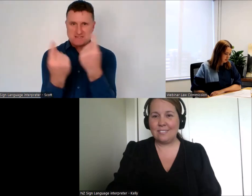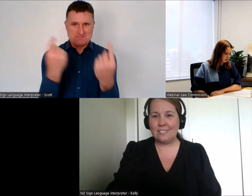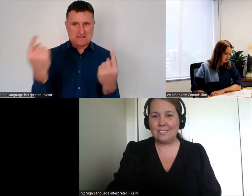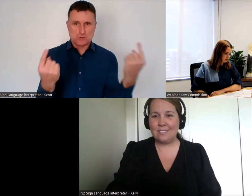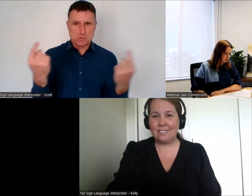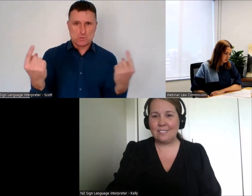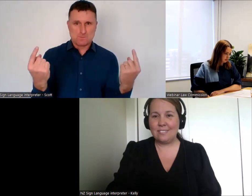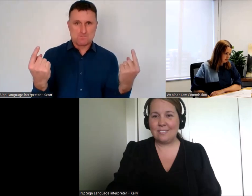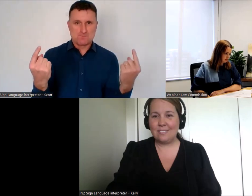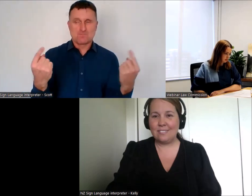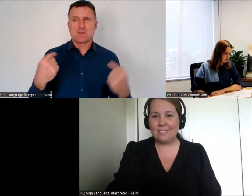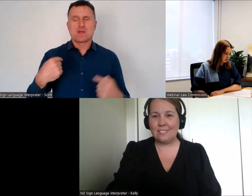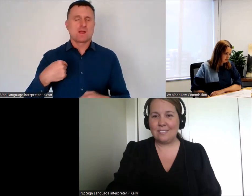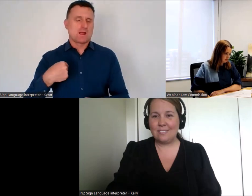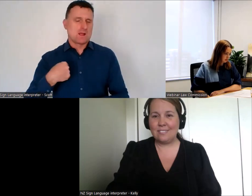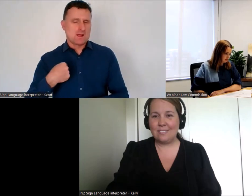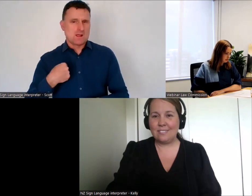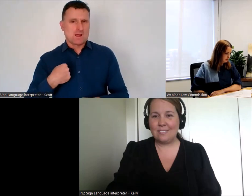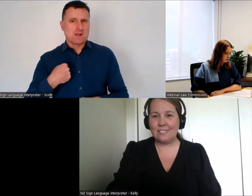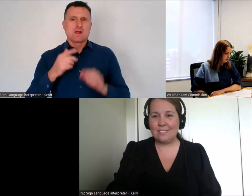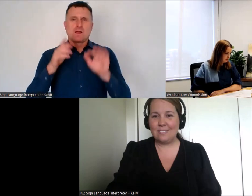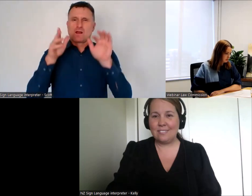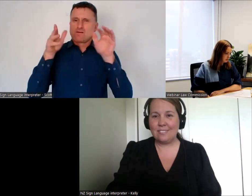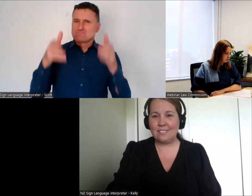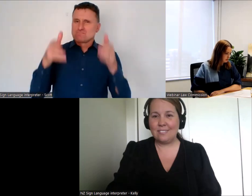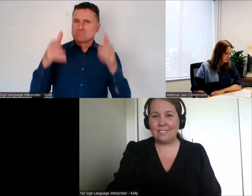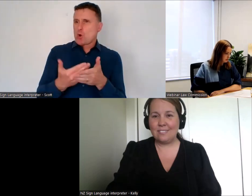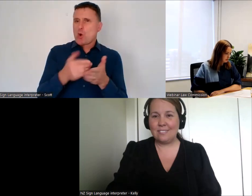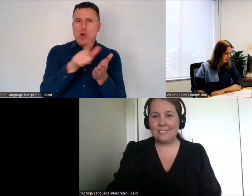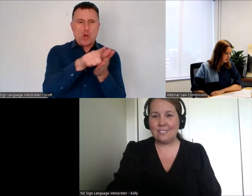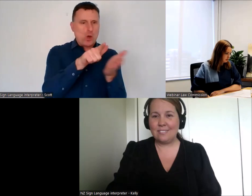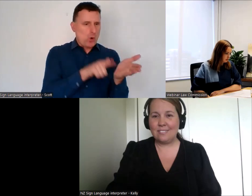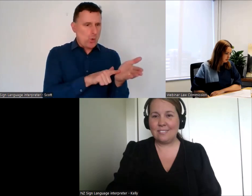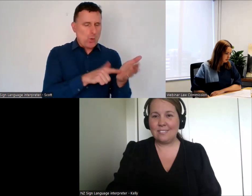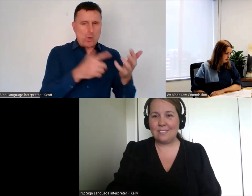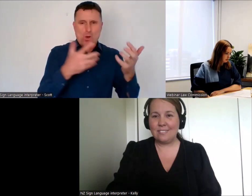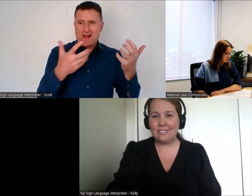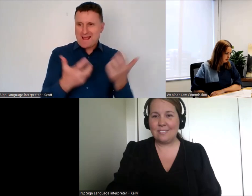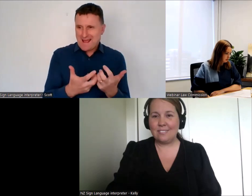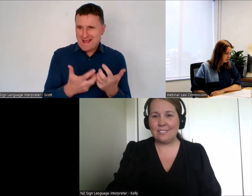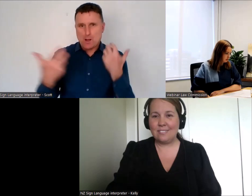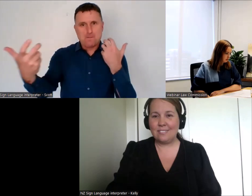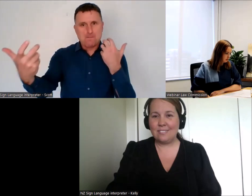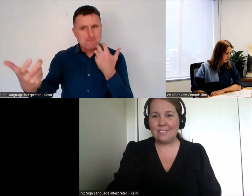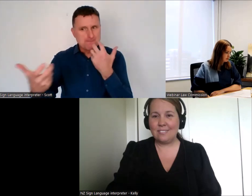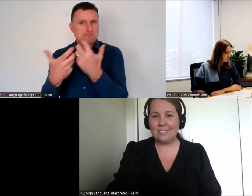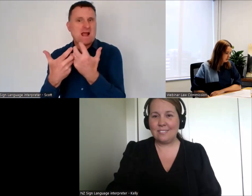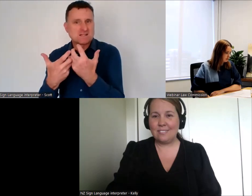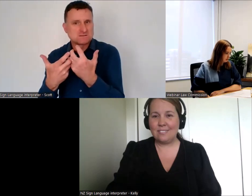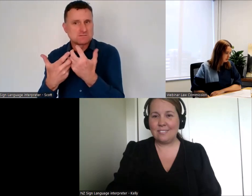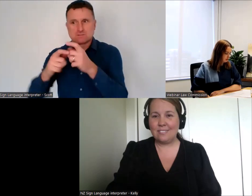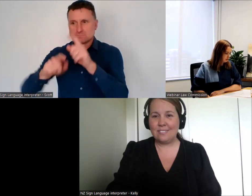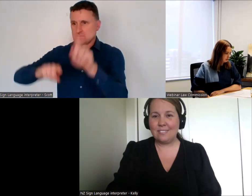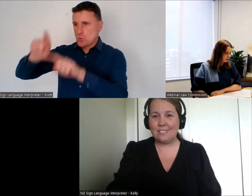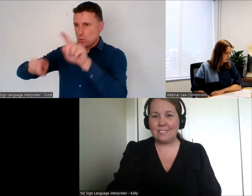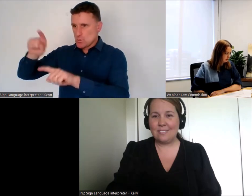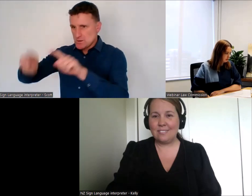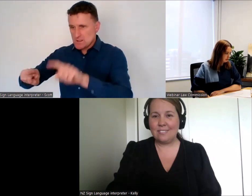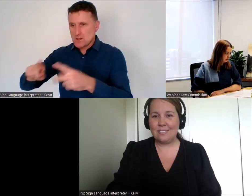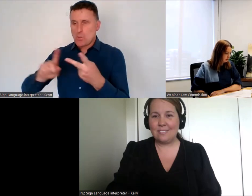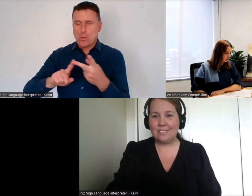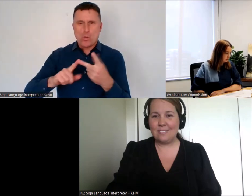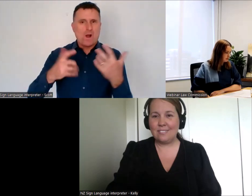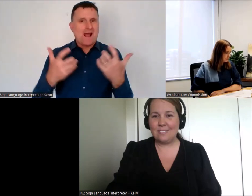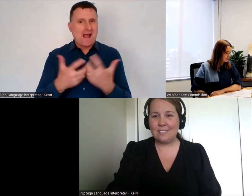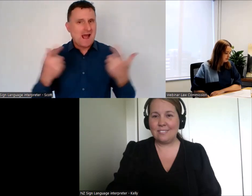how the law should strike the right balance between those two things in all cases. And so we're